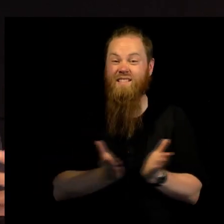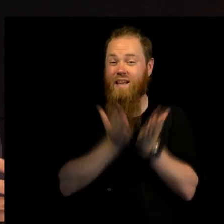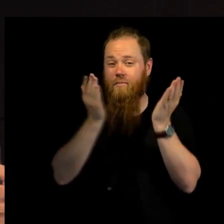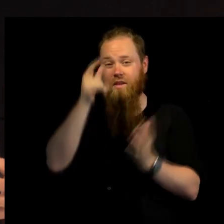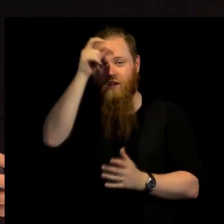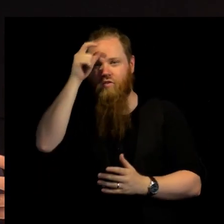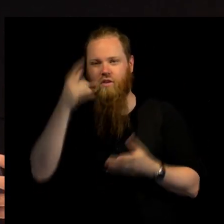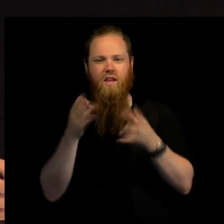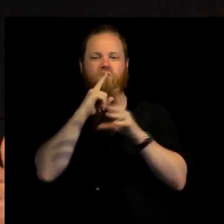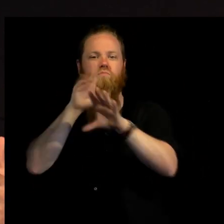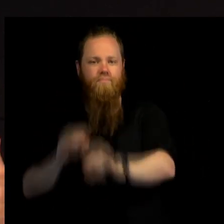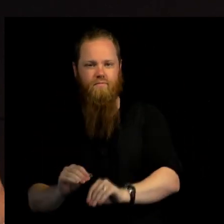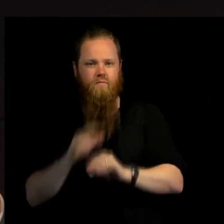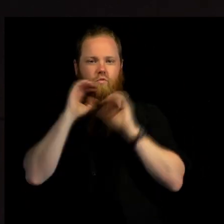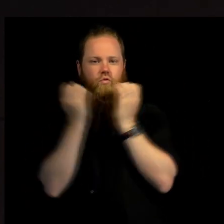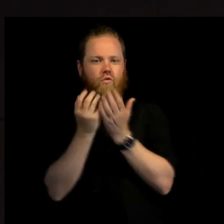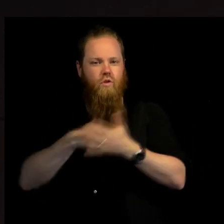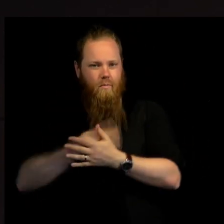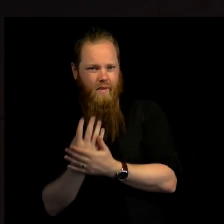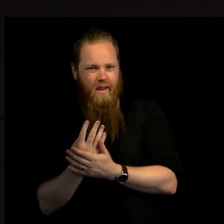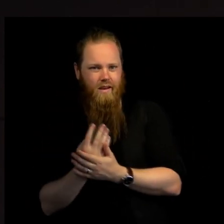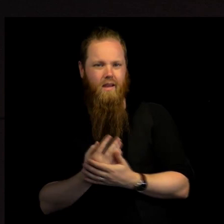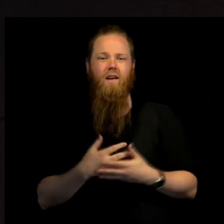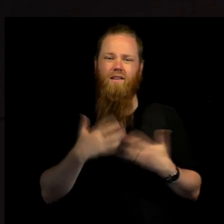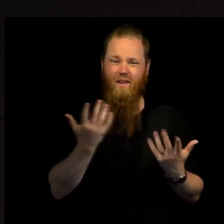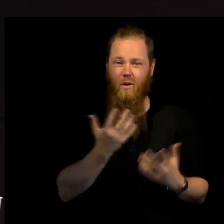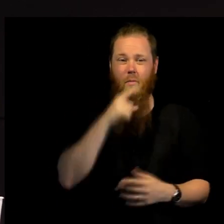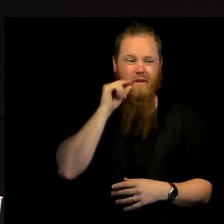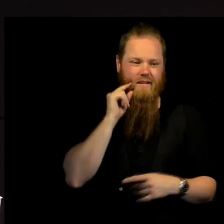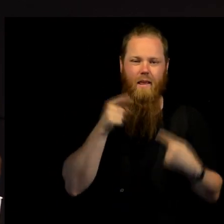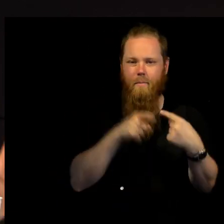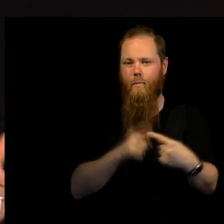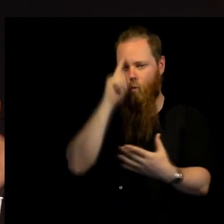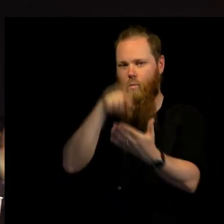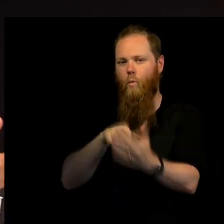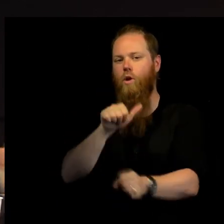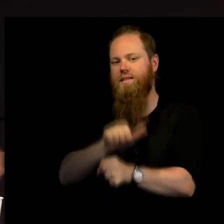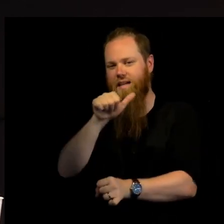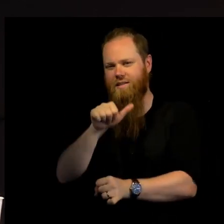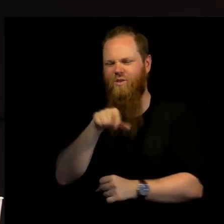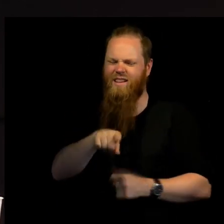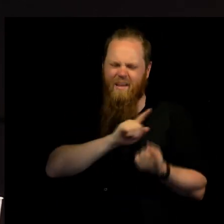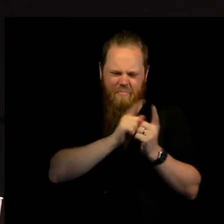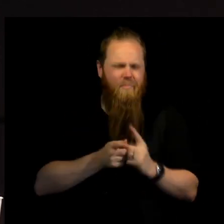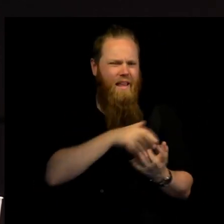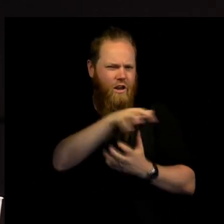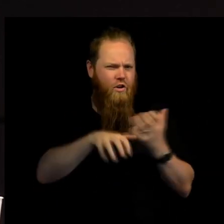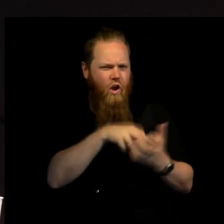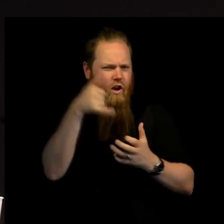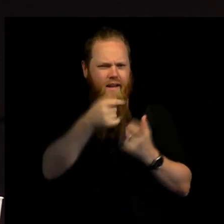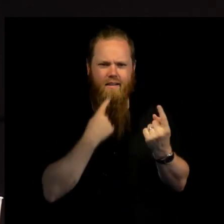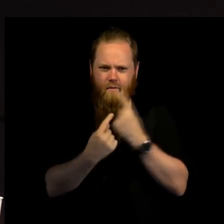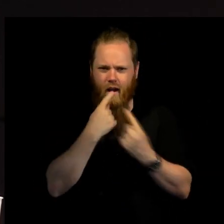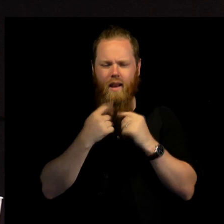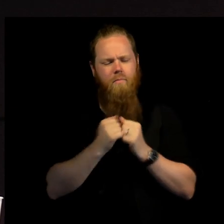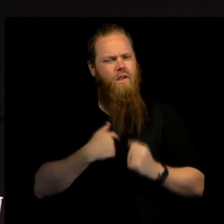and Brazil was an opponent of Goal 16. So it's going to be messy when we engage in that discussion. But I